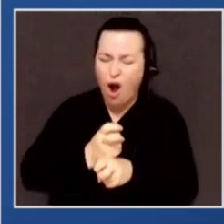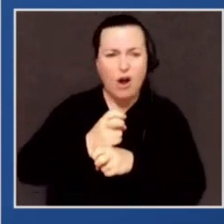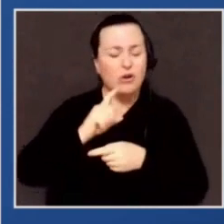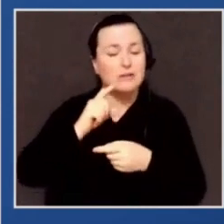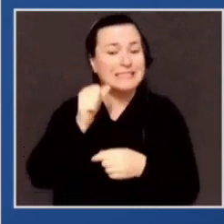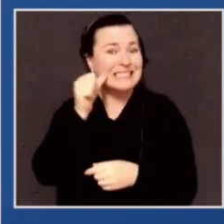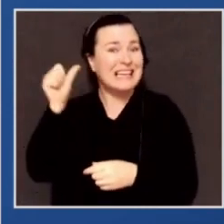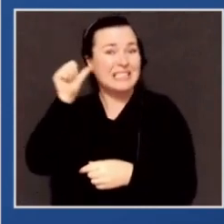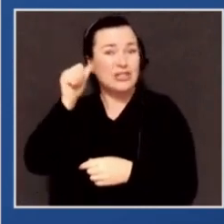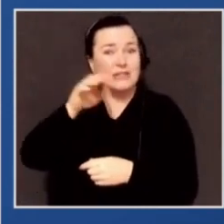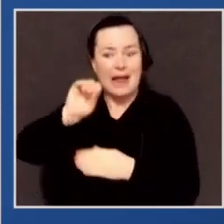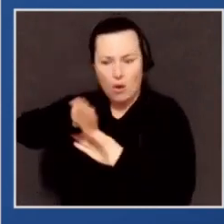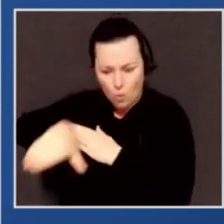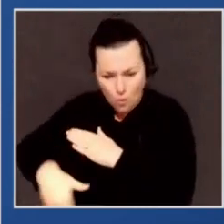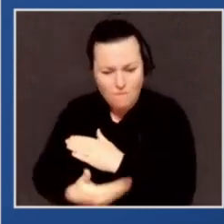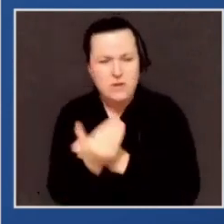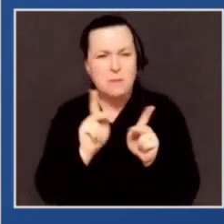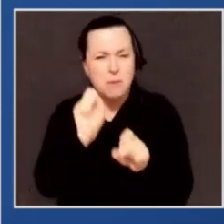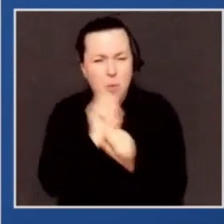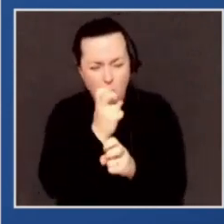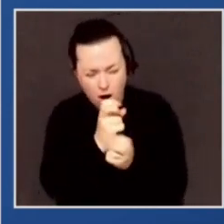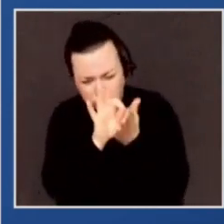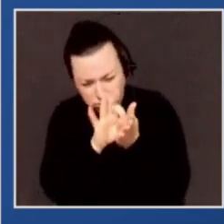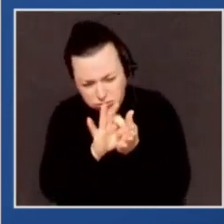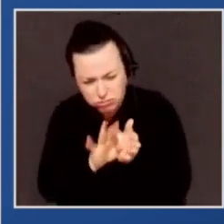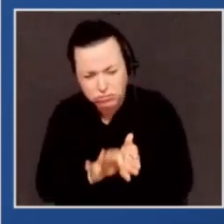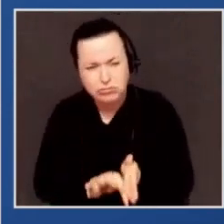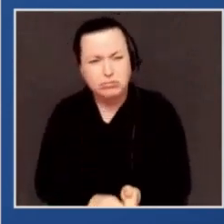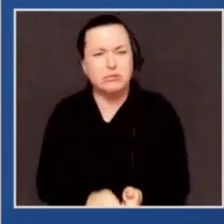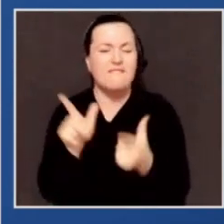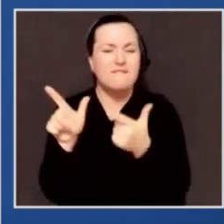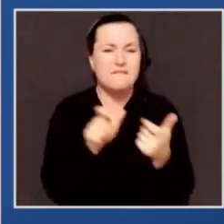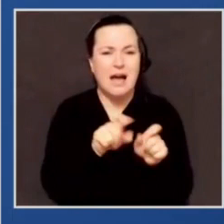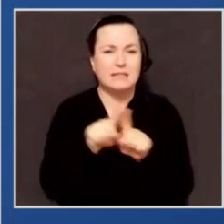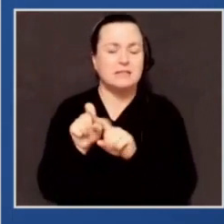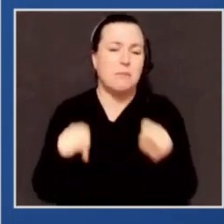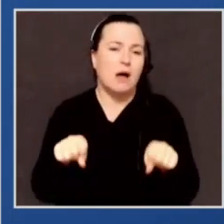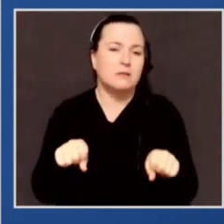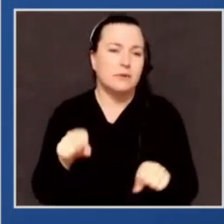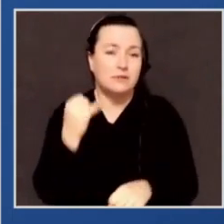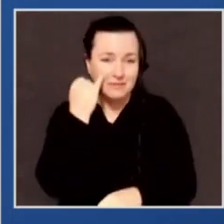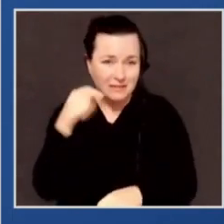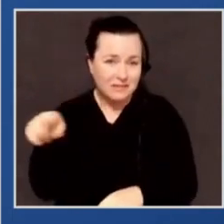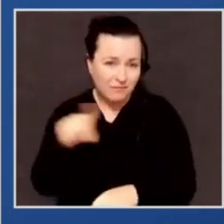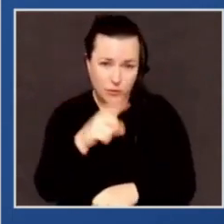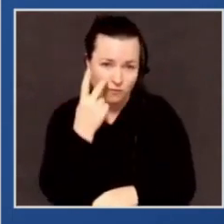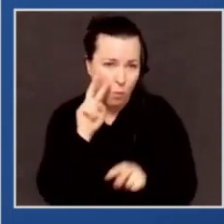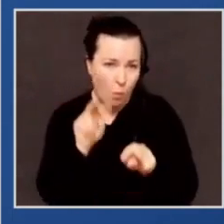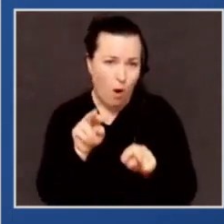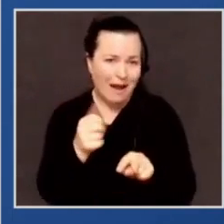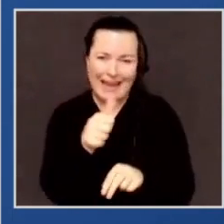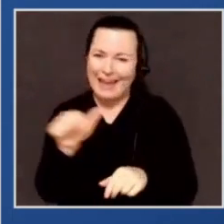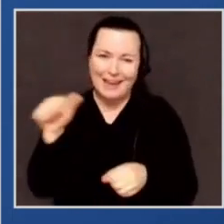the night to process the counting of ballots as quickly as possible. And as everybody knows who's ever followed an election in the United States,